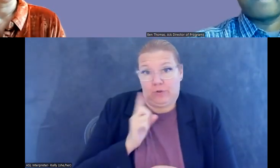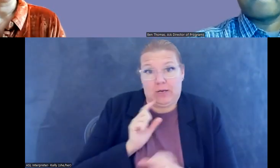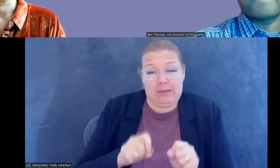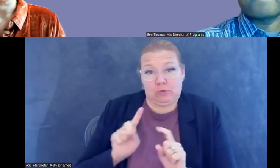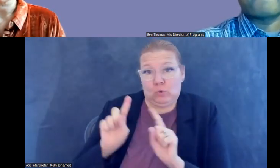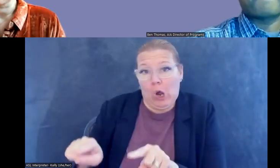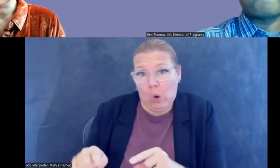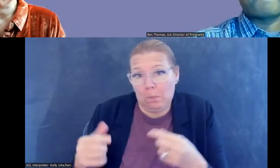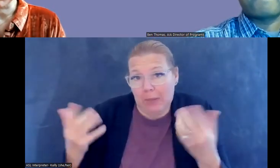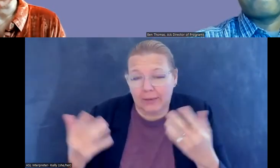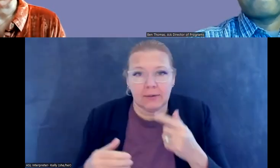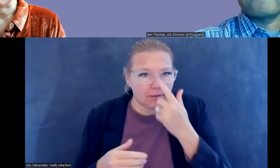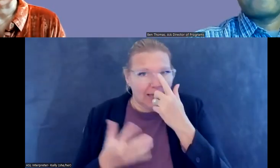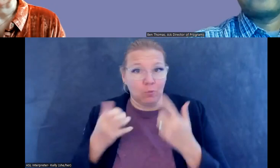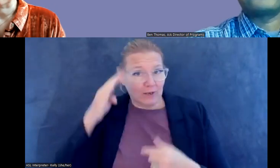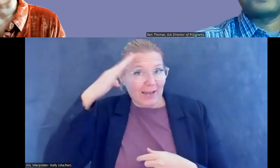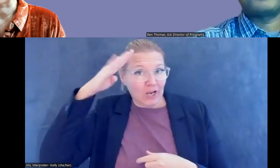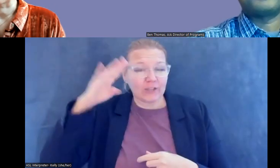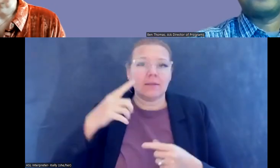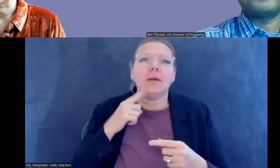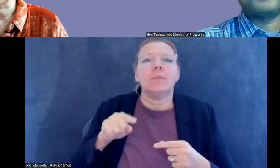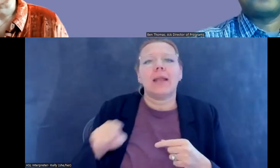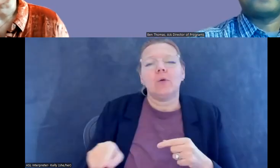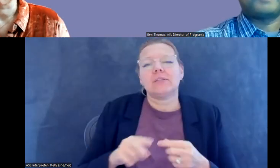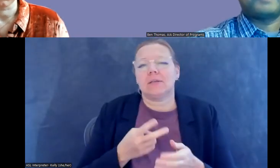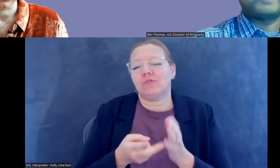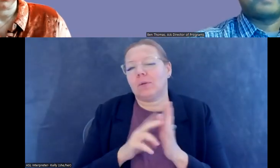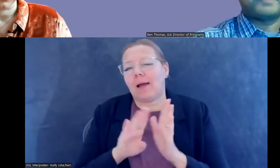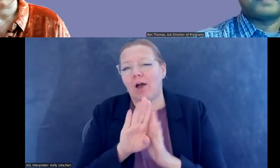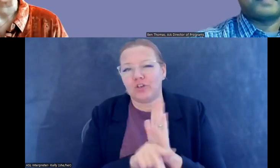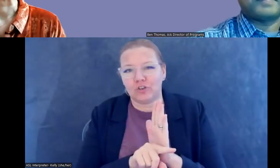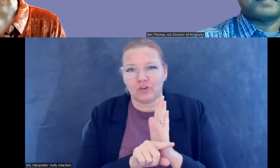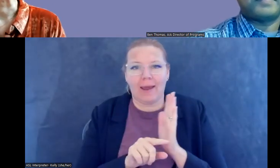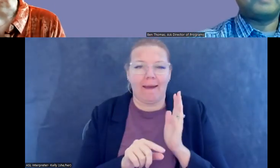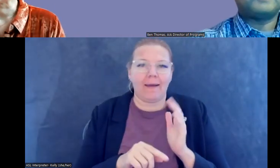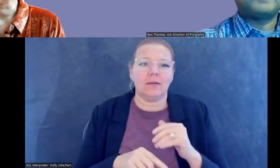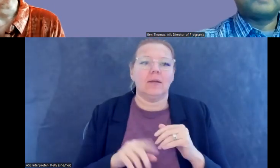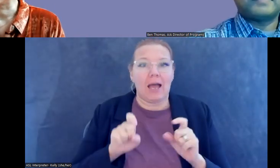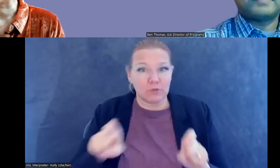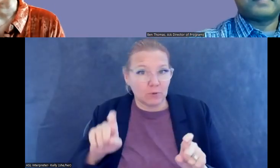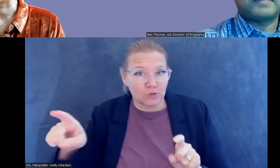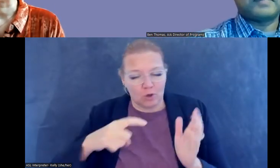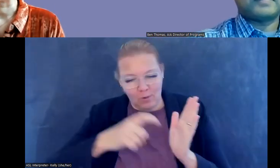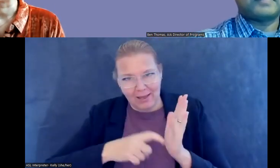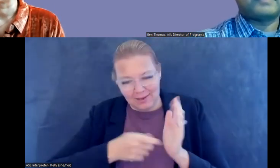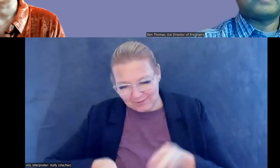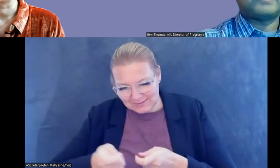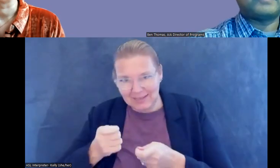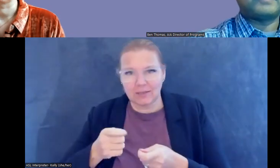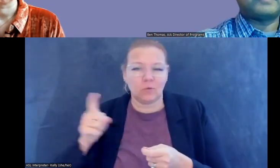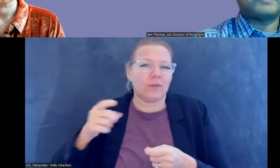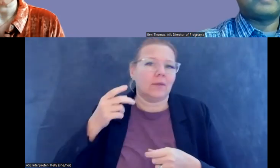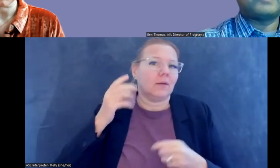Um, I was at BU as an undergrad and was supposed to go on a dig with Professor Paul Zemanski to,